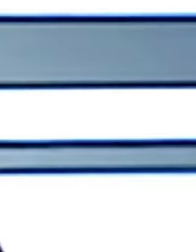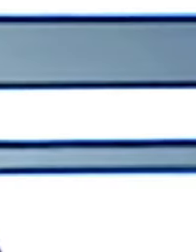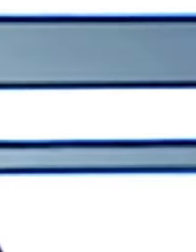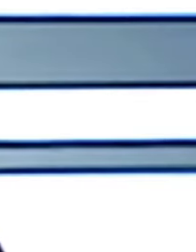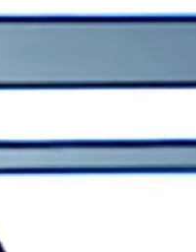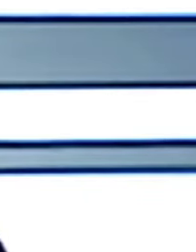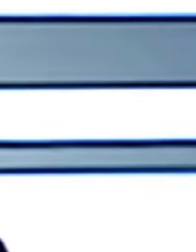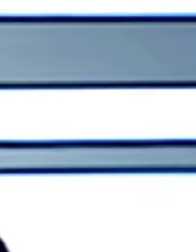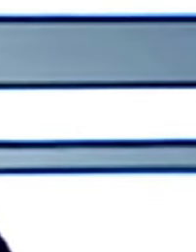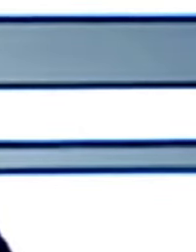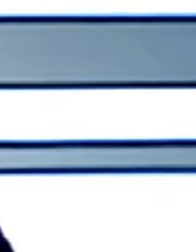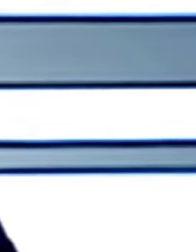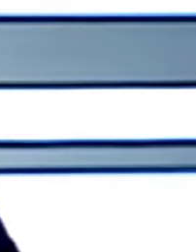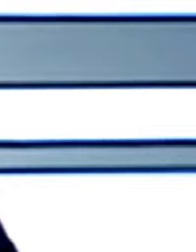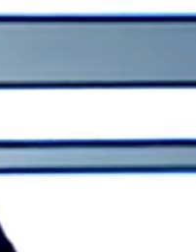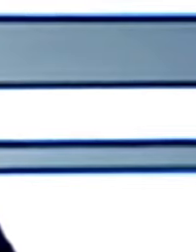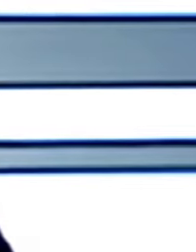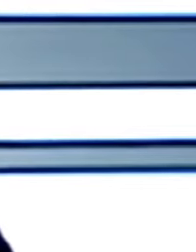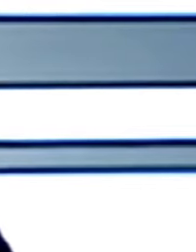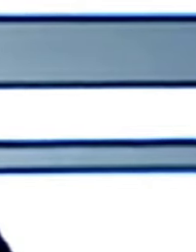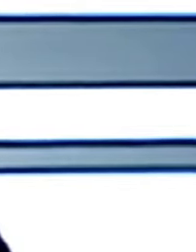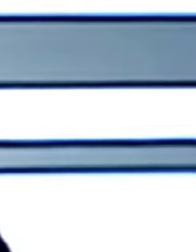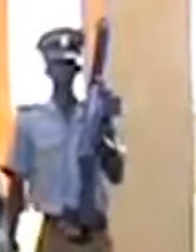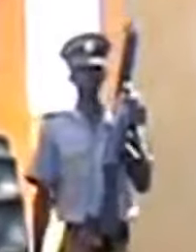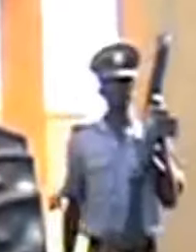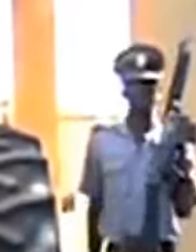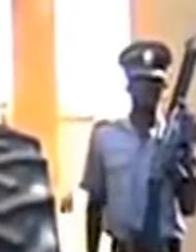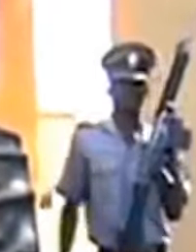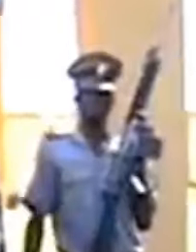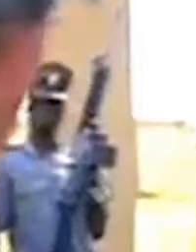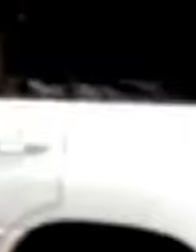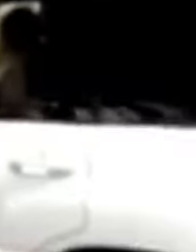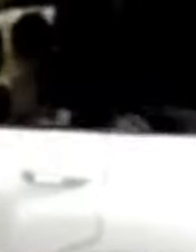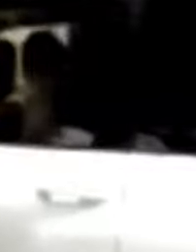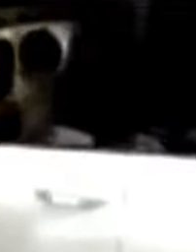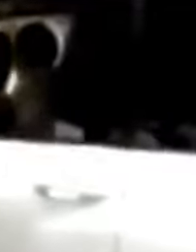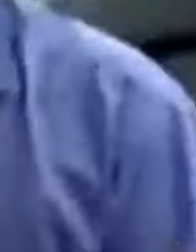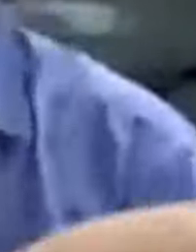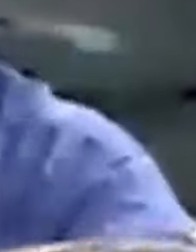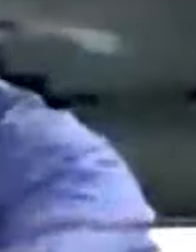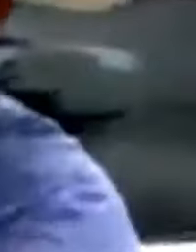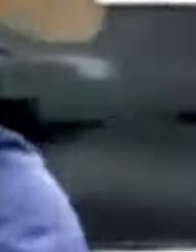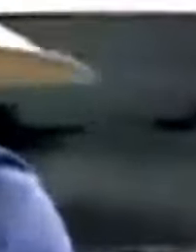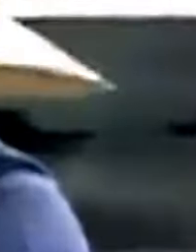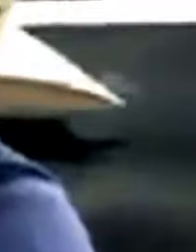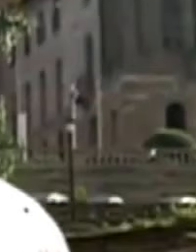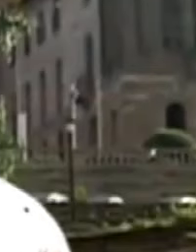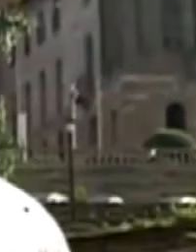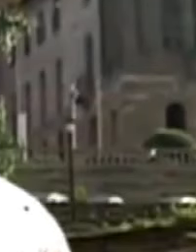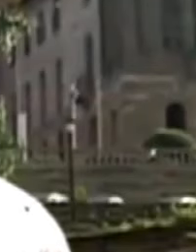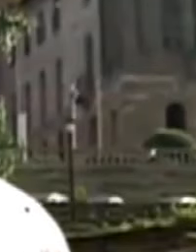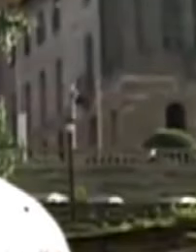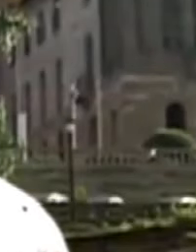The Zimbabwean government says it's now planning to give compensation to white farmers who have forced off the land they occupied by the government of Robert Mugabe.